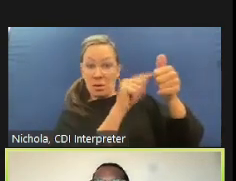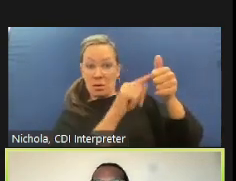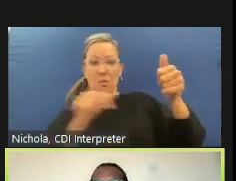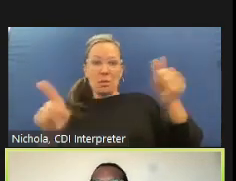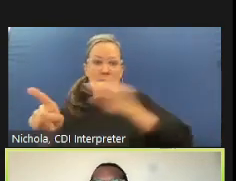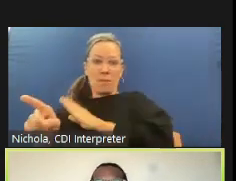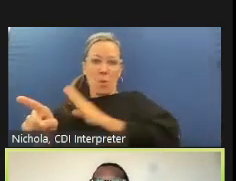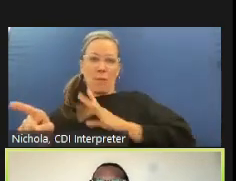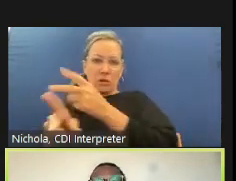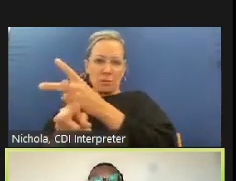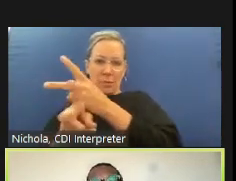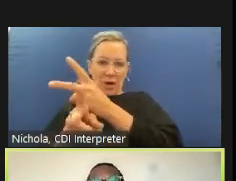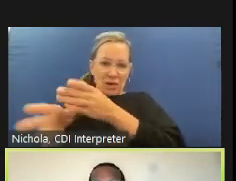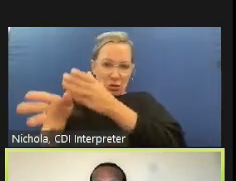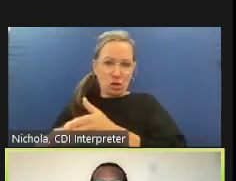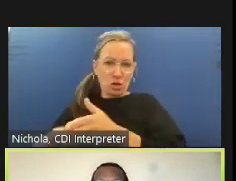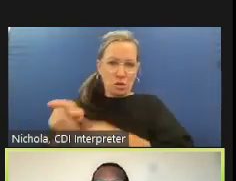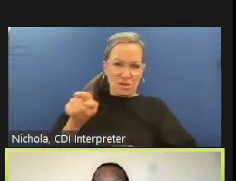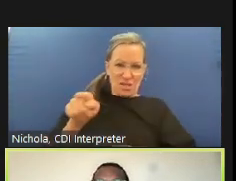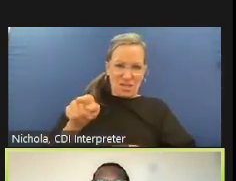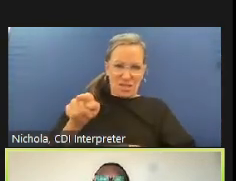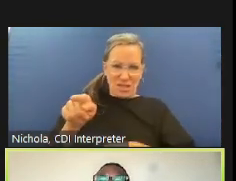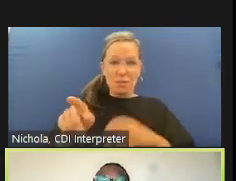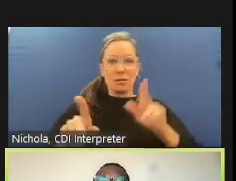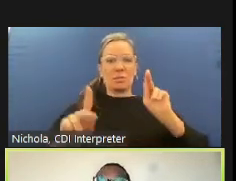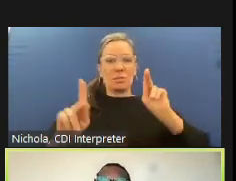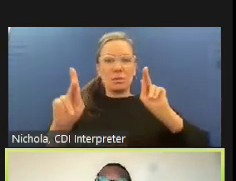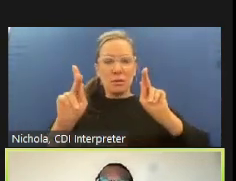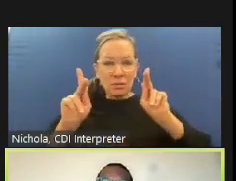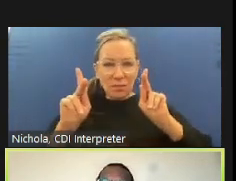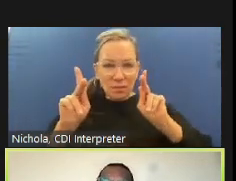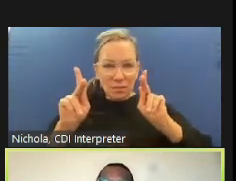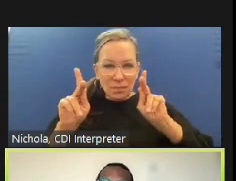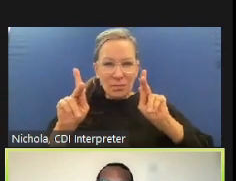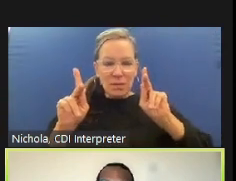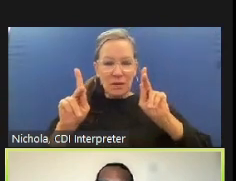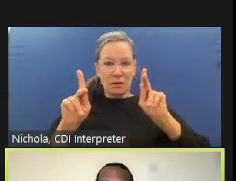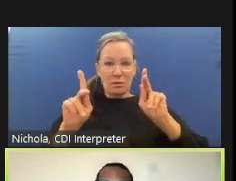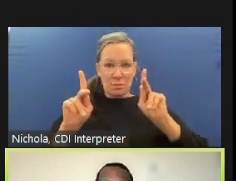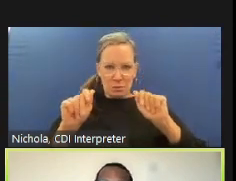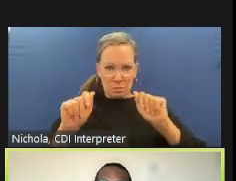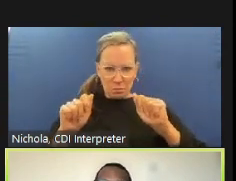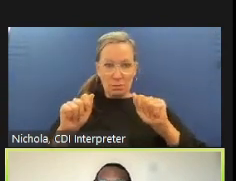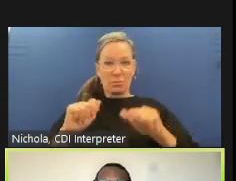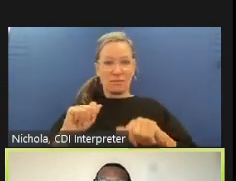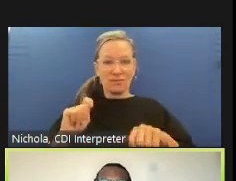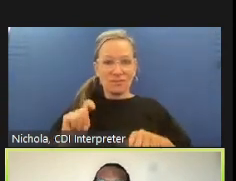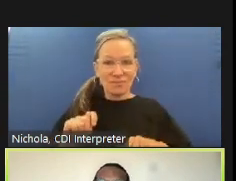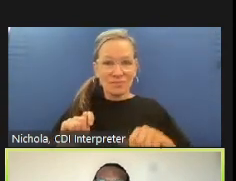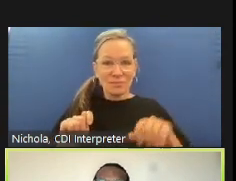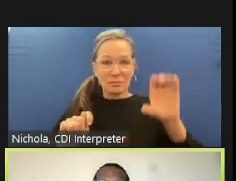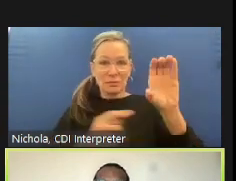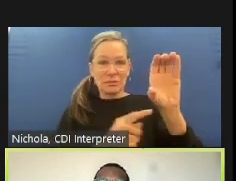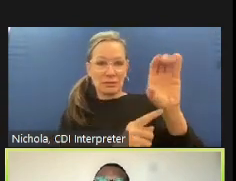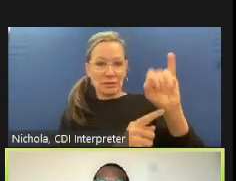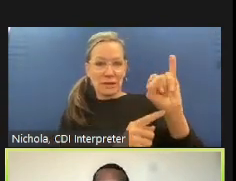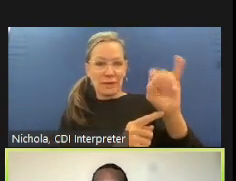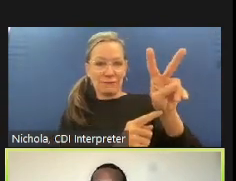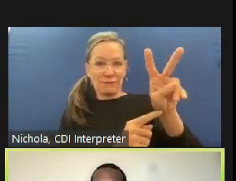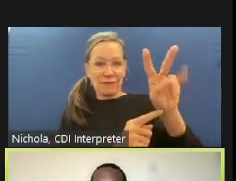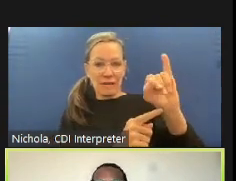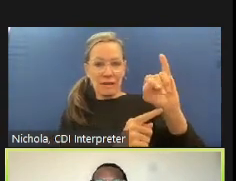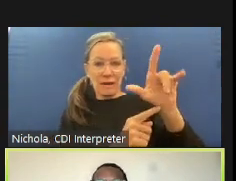and this comes up a lot and i often think about this civilian is a term that often gets used around things with law enforcement to mean